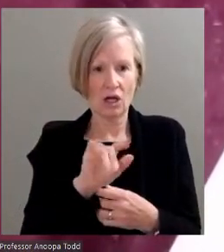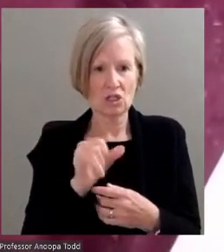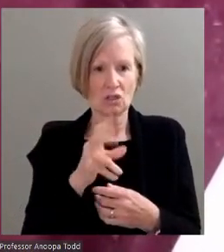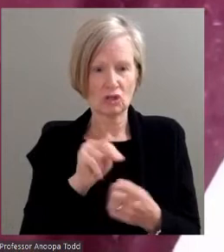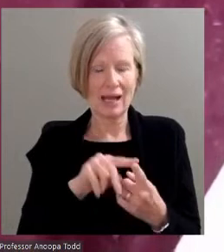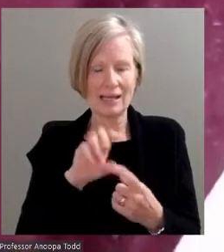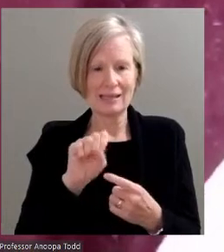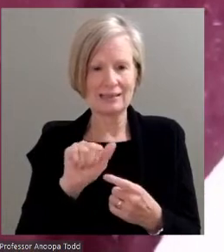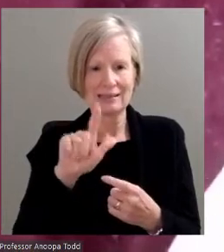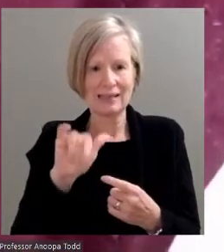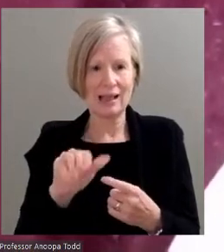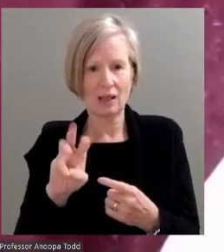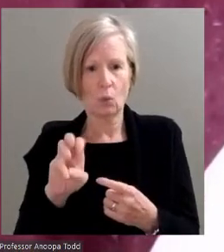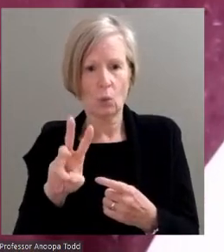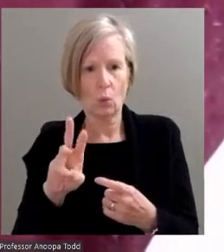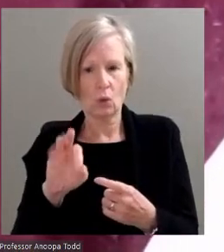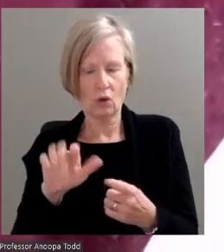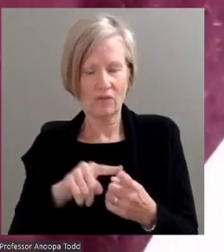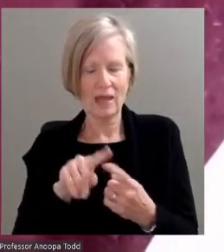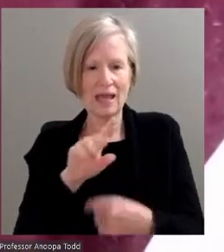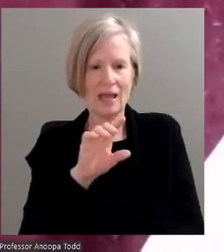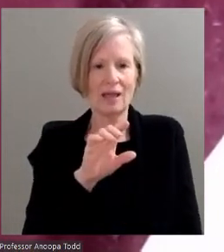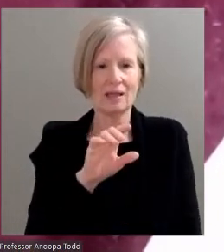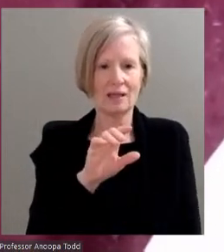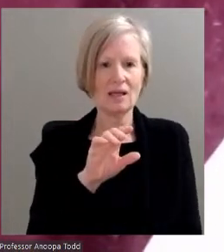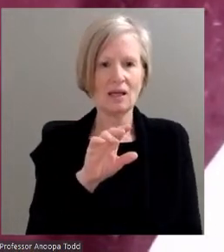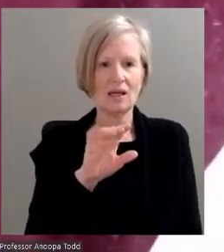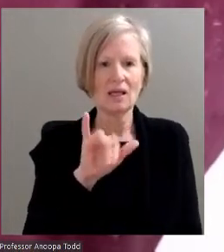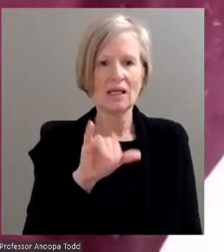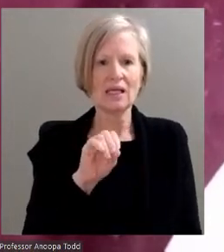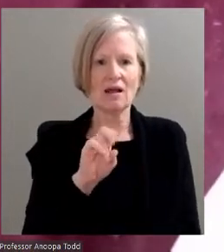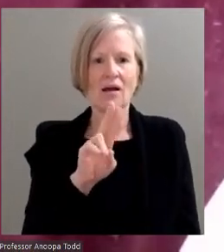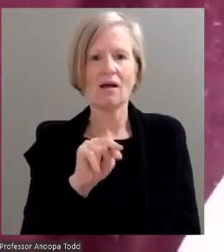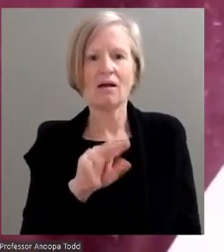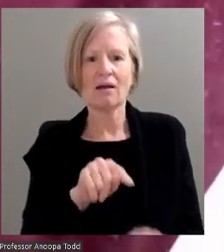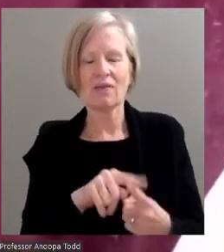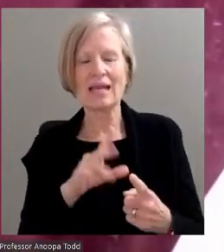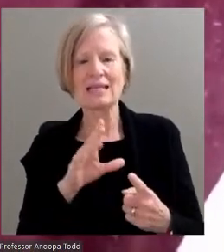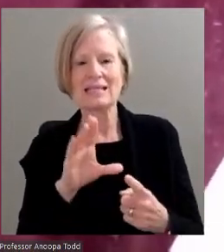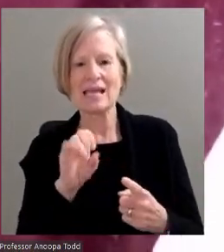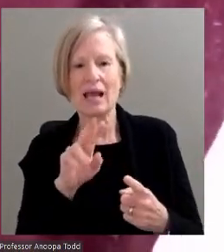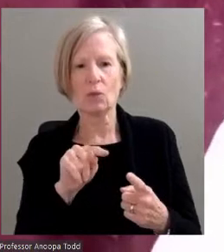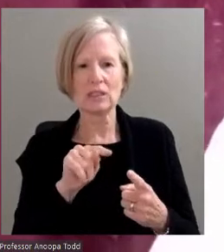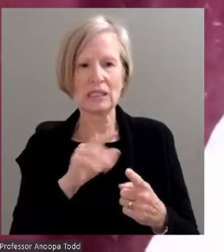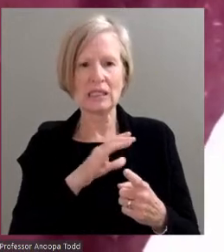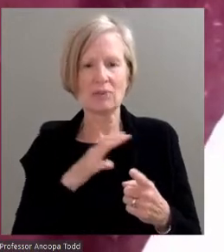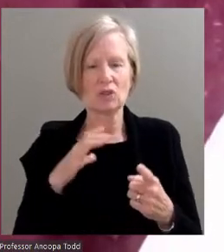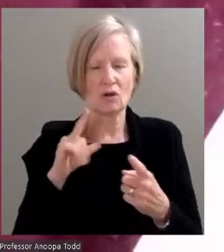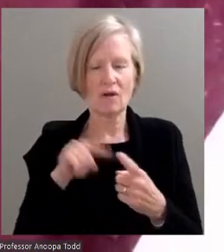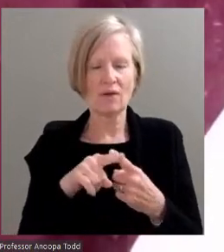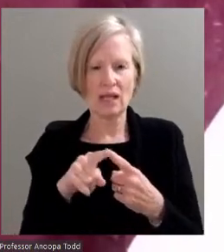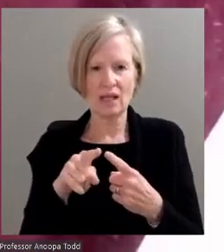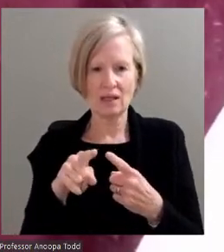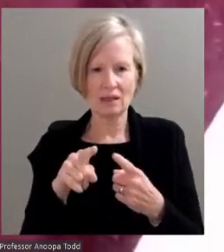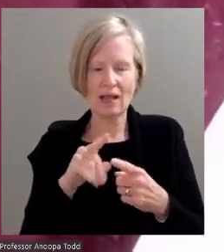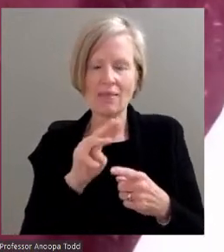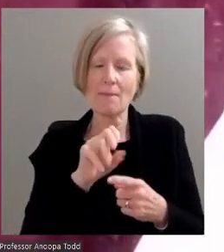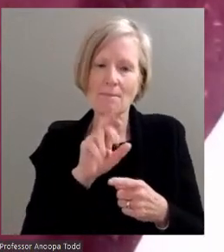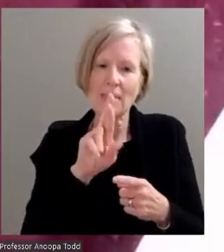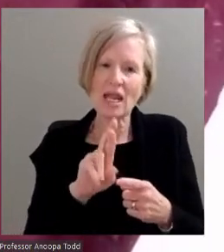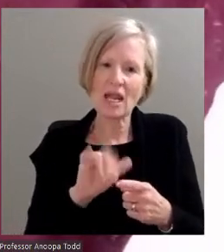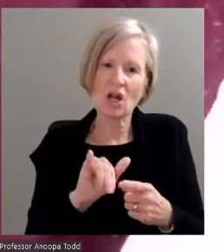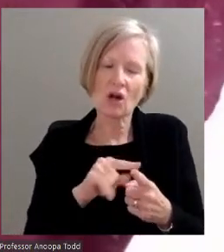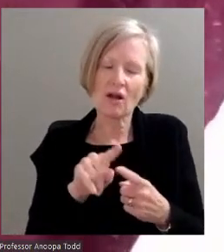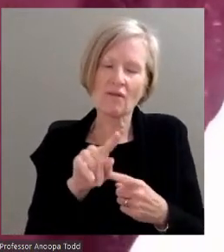all sit on the board. Mark Young, who's the Genesee County Commissioner for District 5. The Mayor, Susan Silverstrom of Grand Blank. Carrie